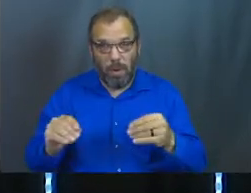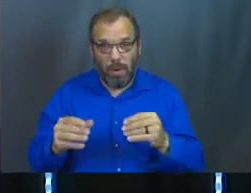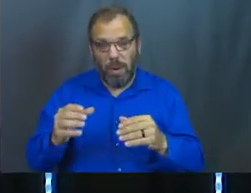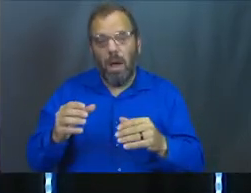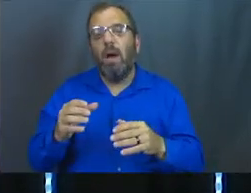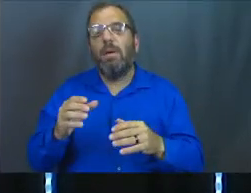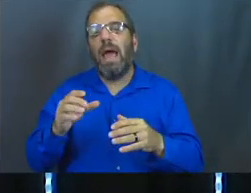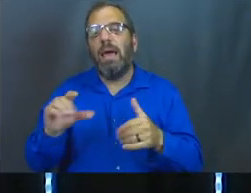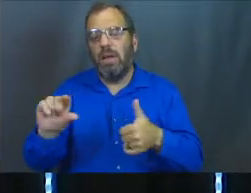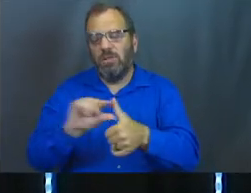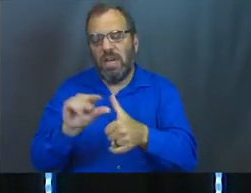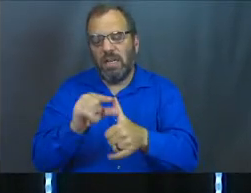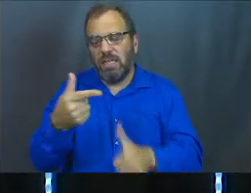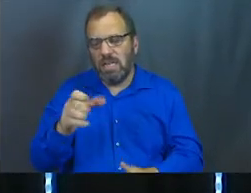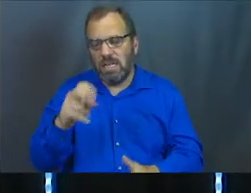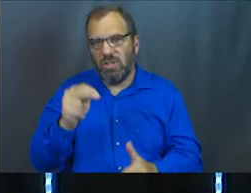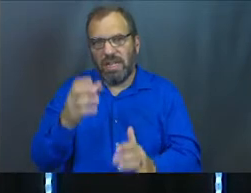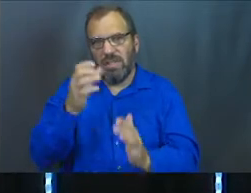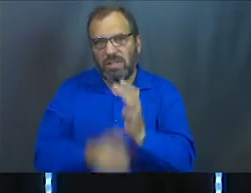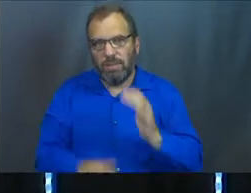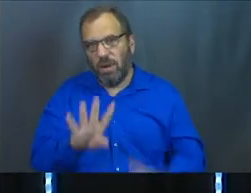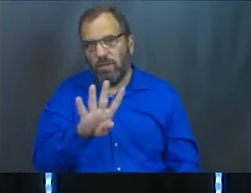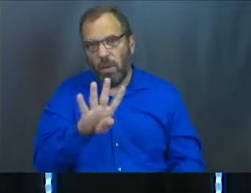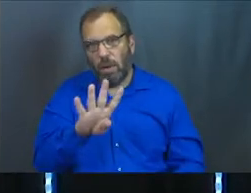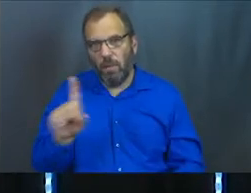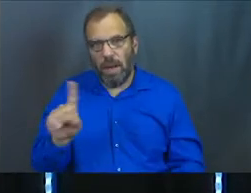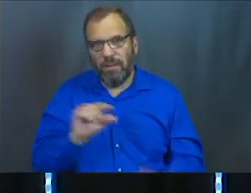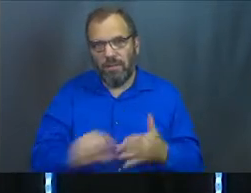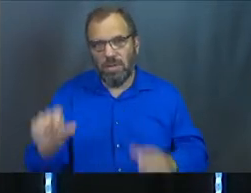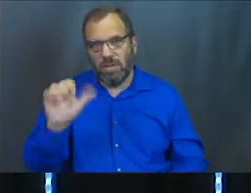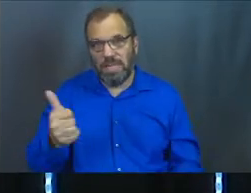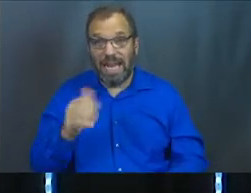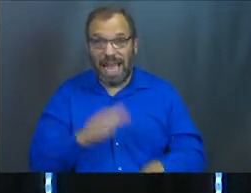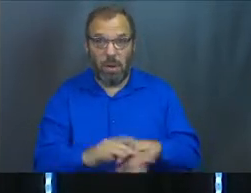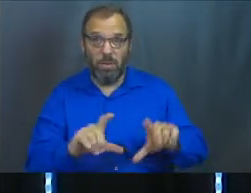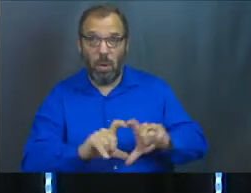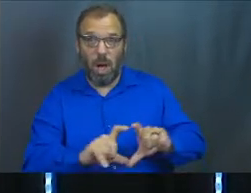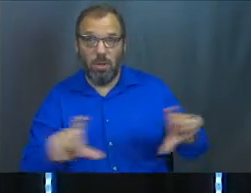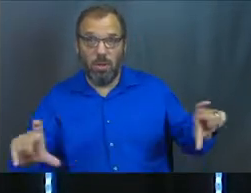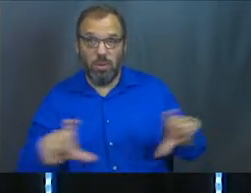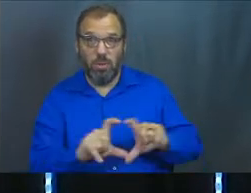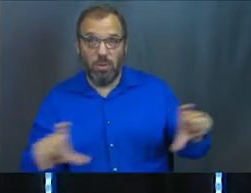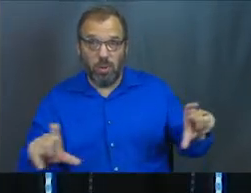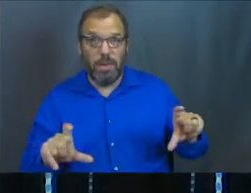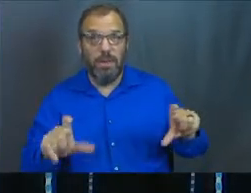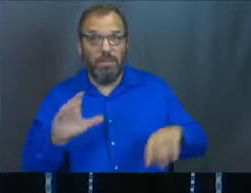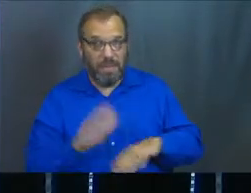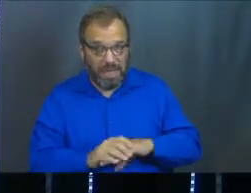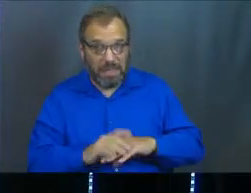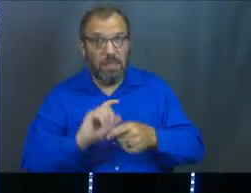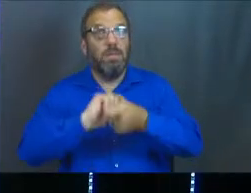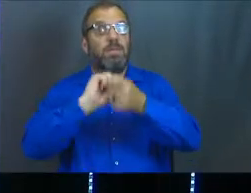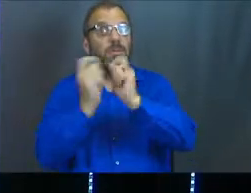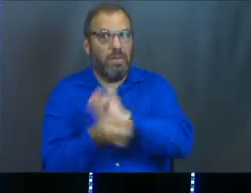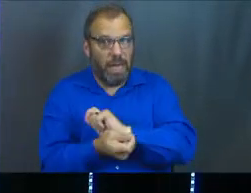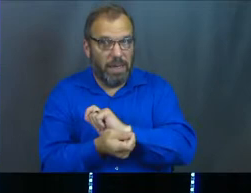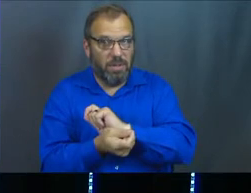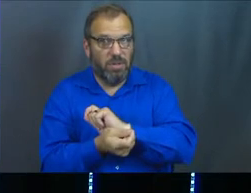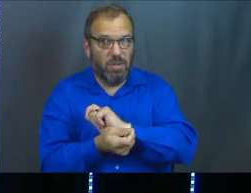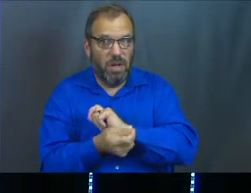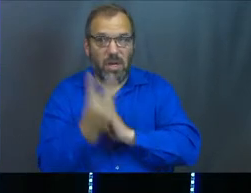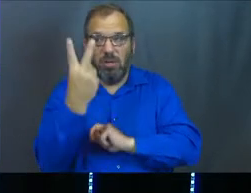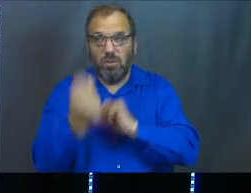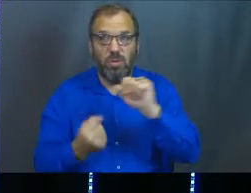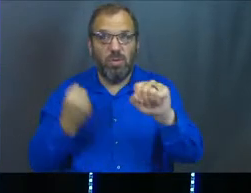chapter 41, verse 1. If you've got your Bibles, it's also going to be on your screens. This is the big turn. Two